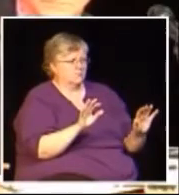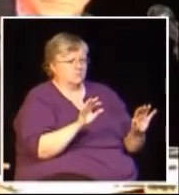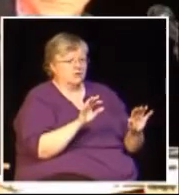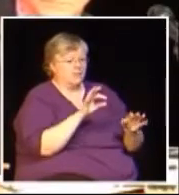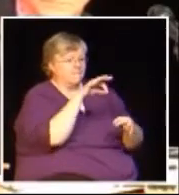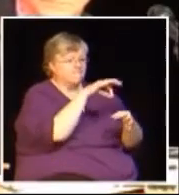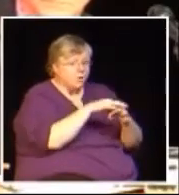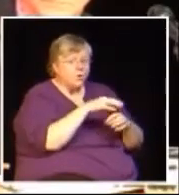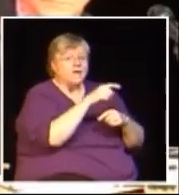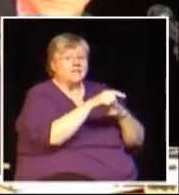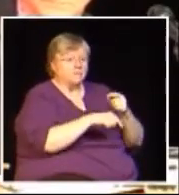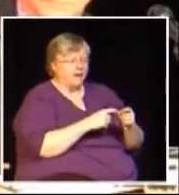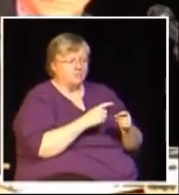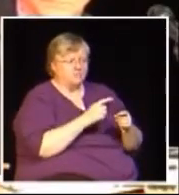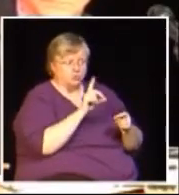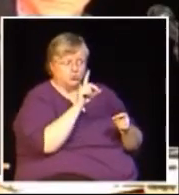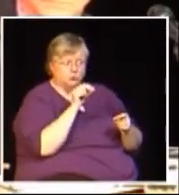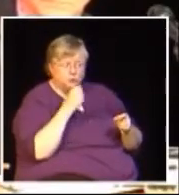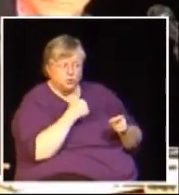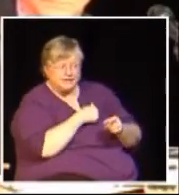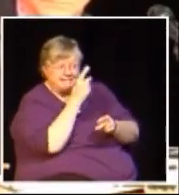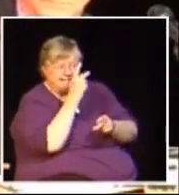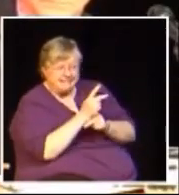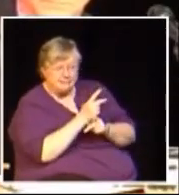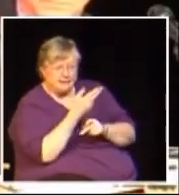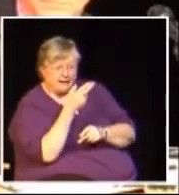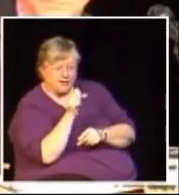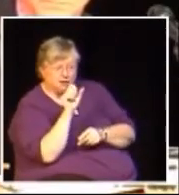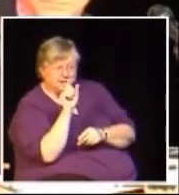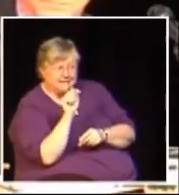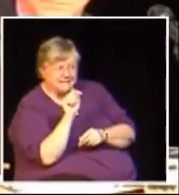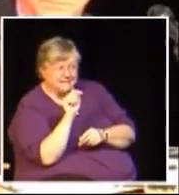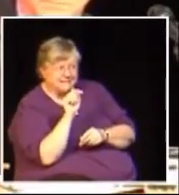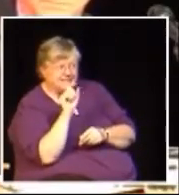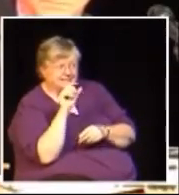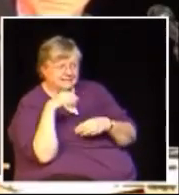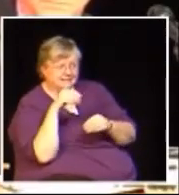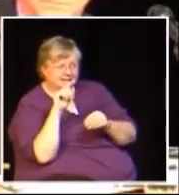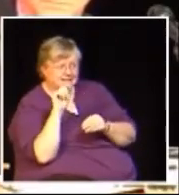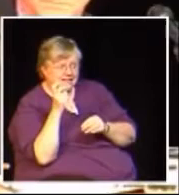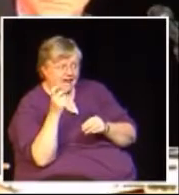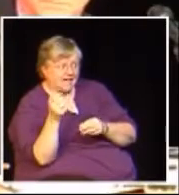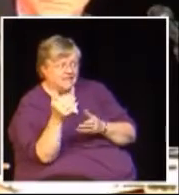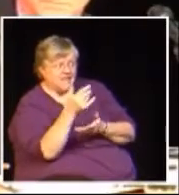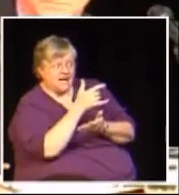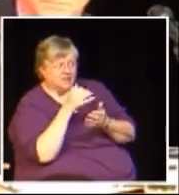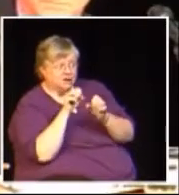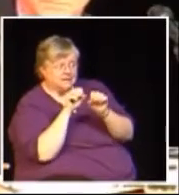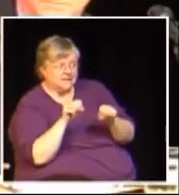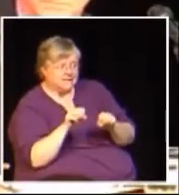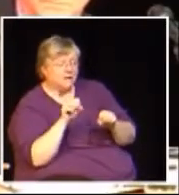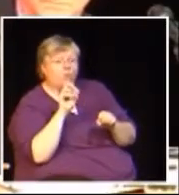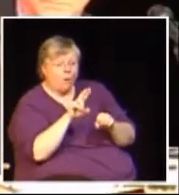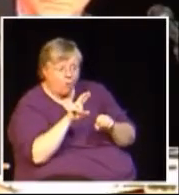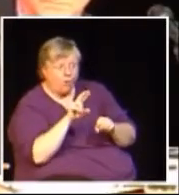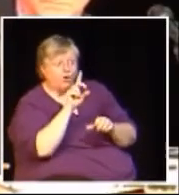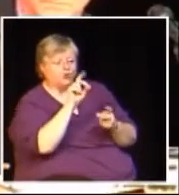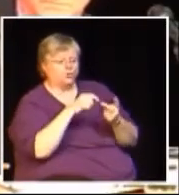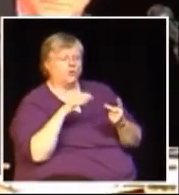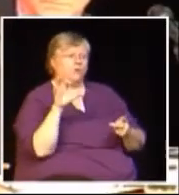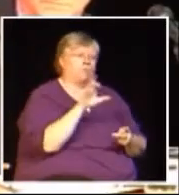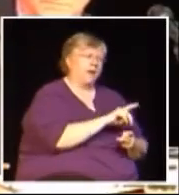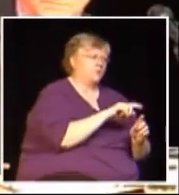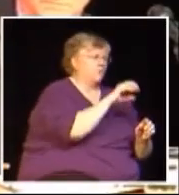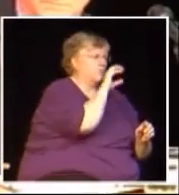this debate is about tonight. The referendum is about keeping the HST sales tax collection system versus